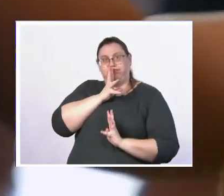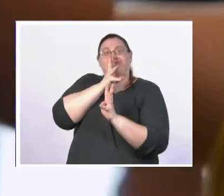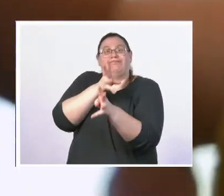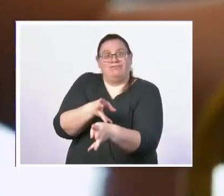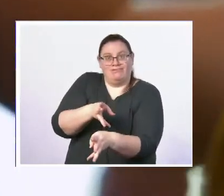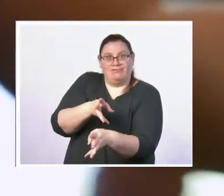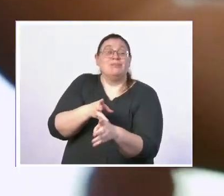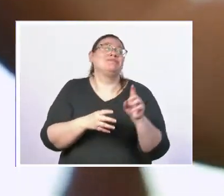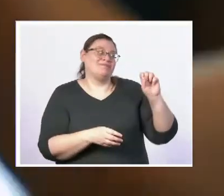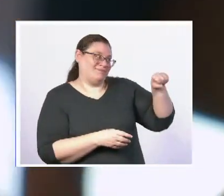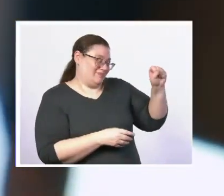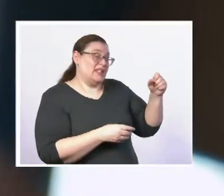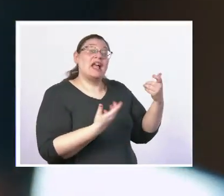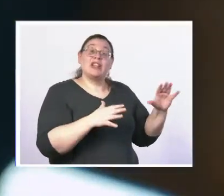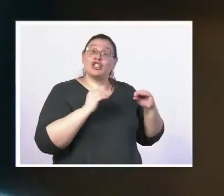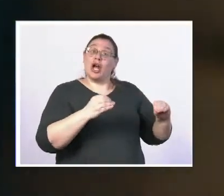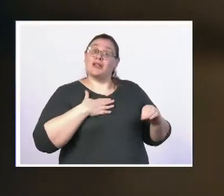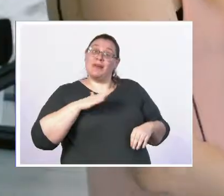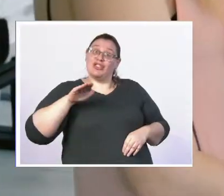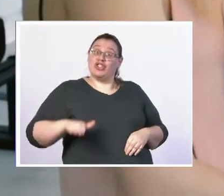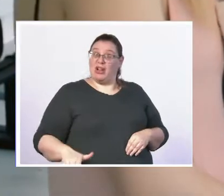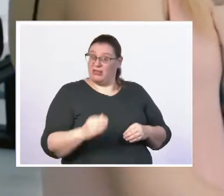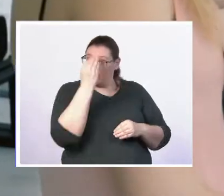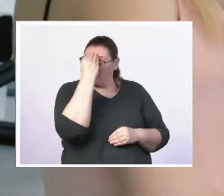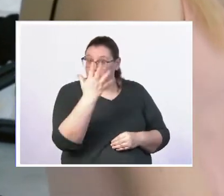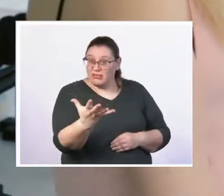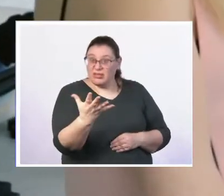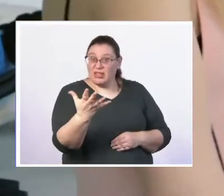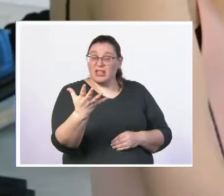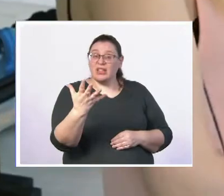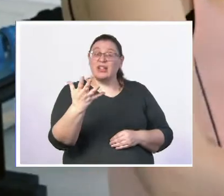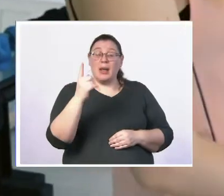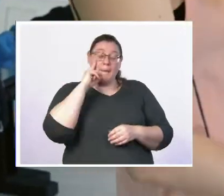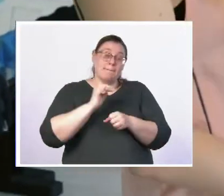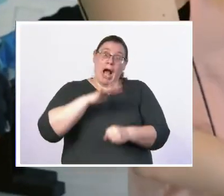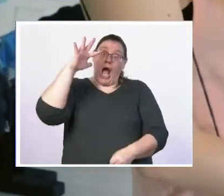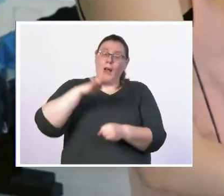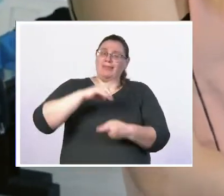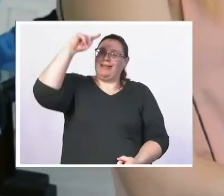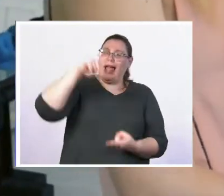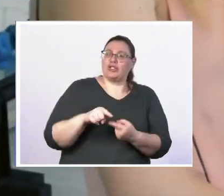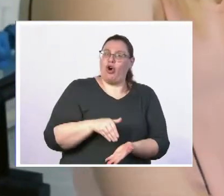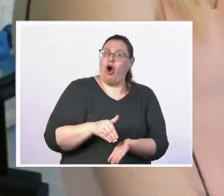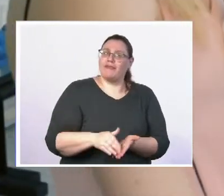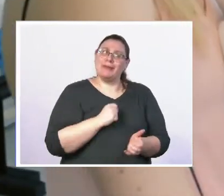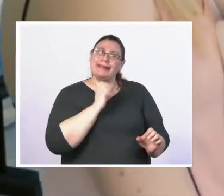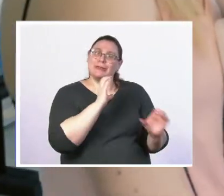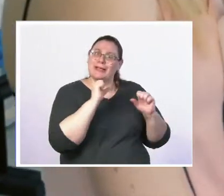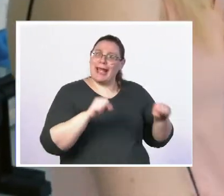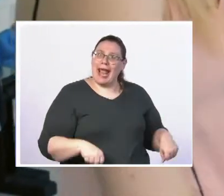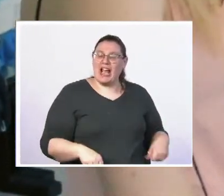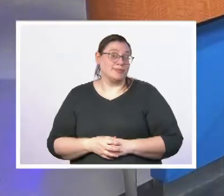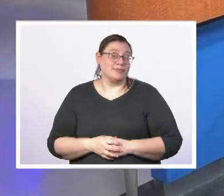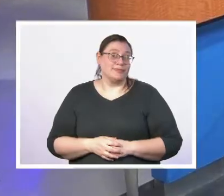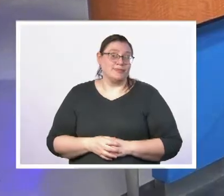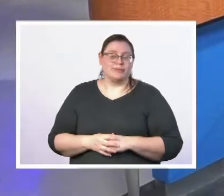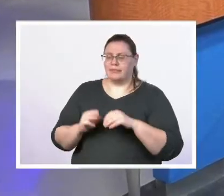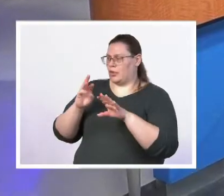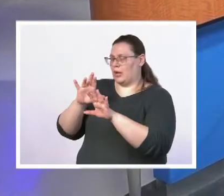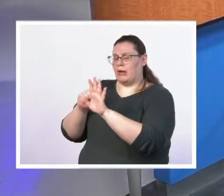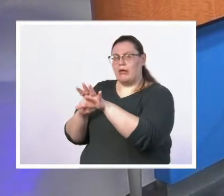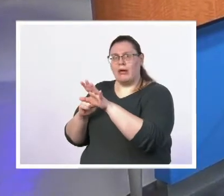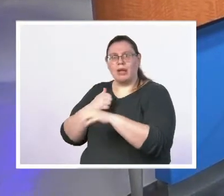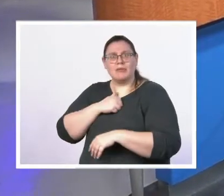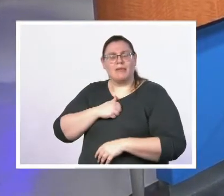before they have the verbal prowess yes i've done that with my own child and let me tell you it really cuts down on the temper tantrums this is incredibly